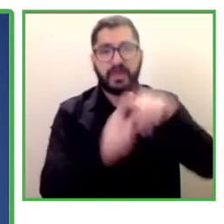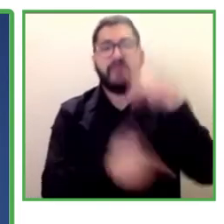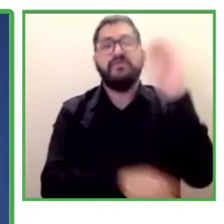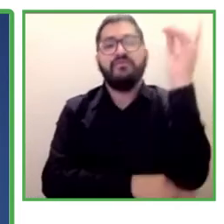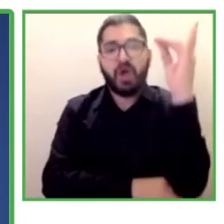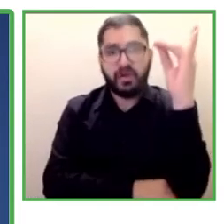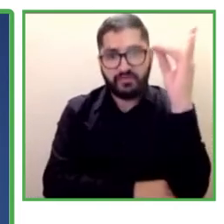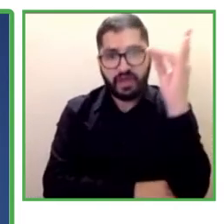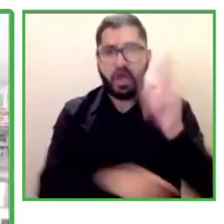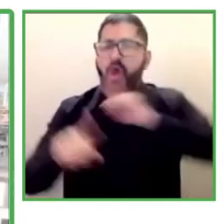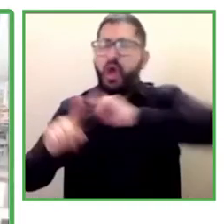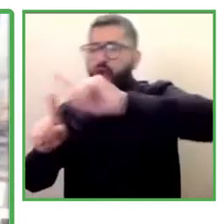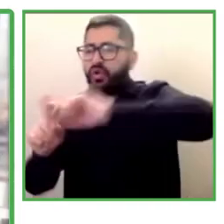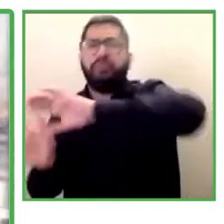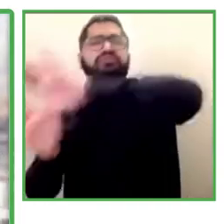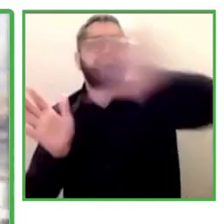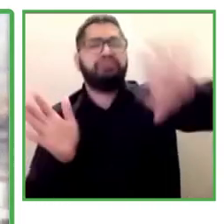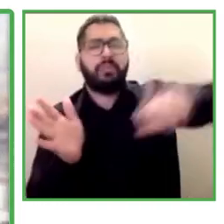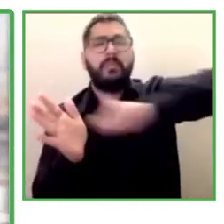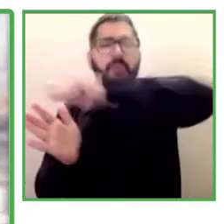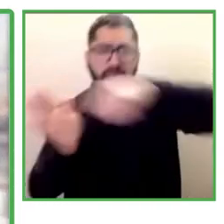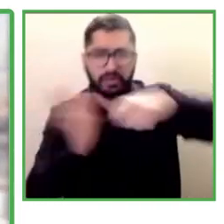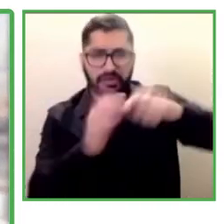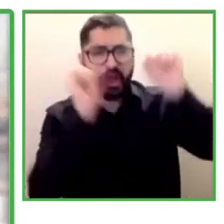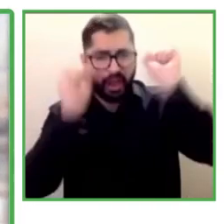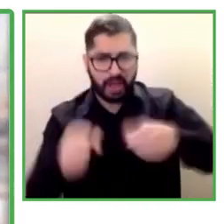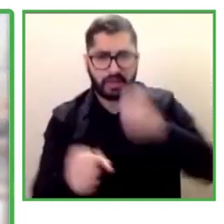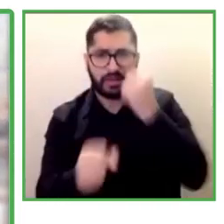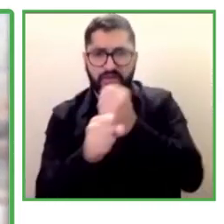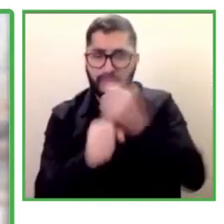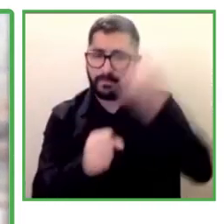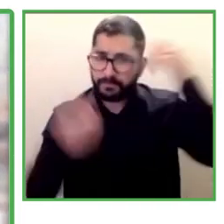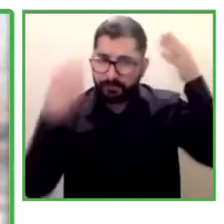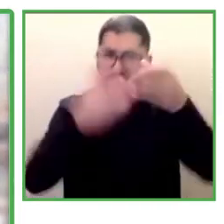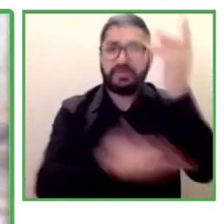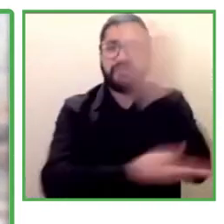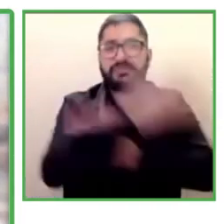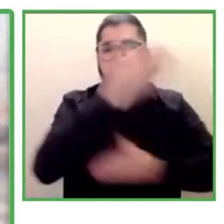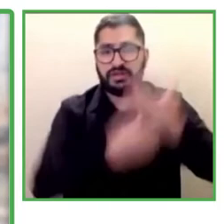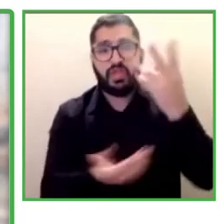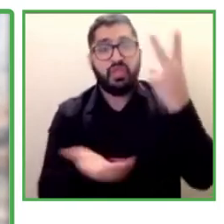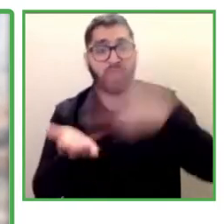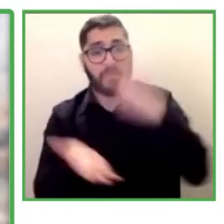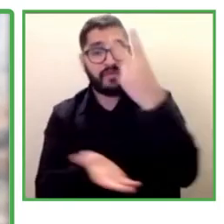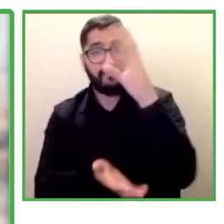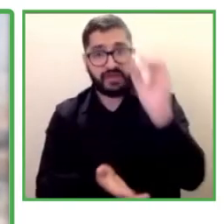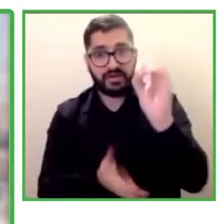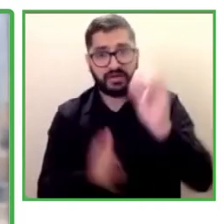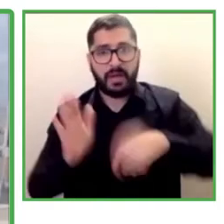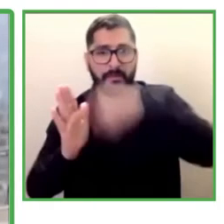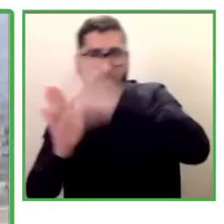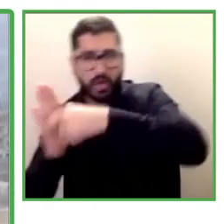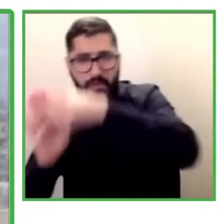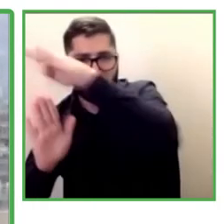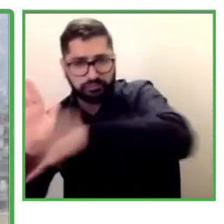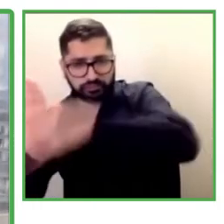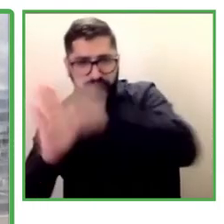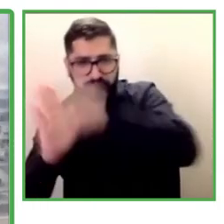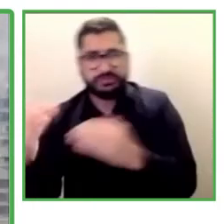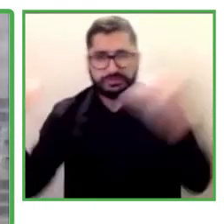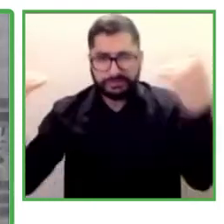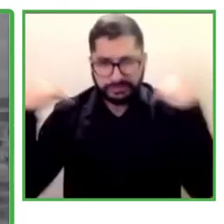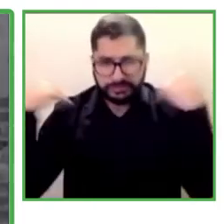that work for people with disabilities. And from 2020, the program starts an exercise of